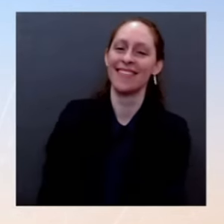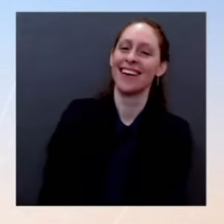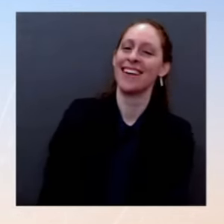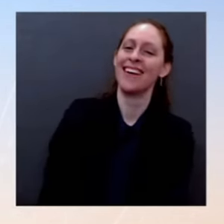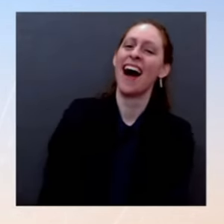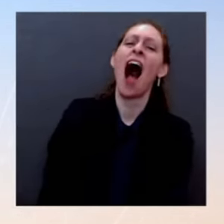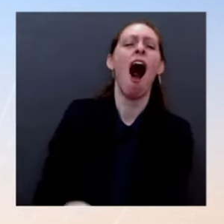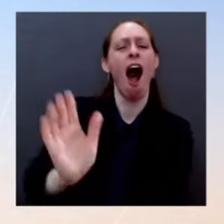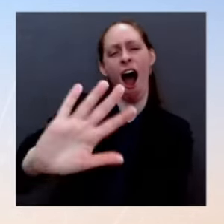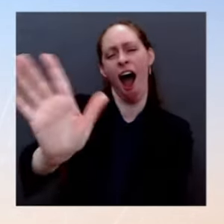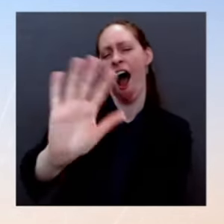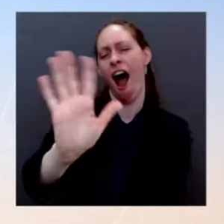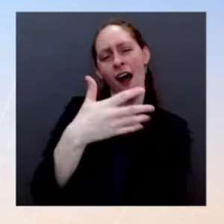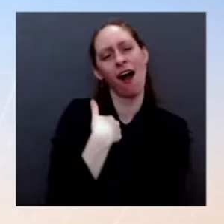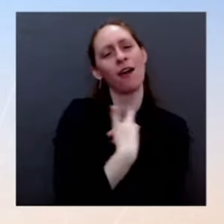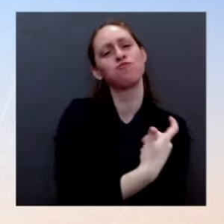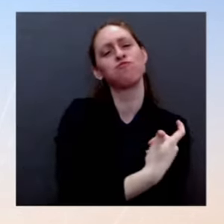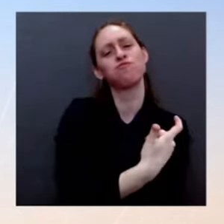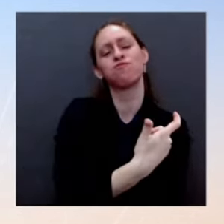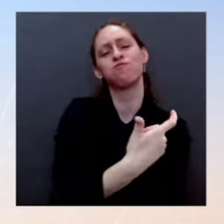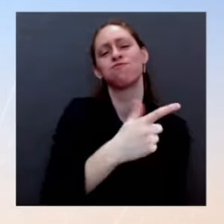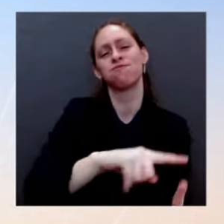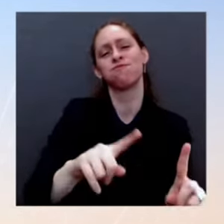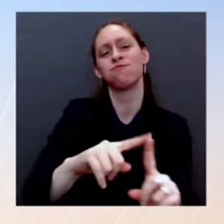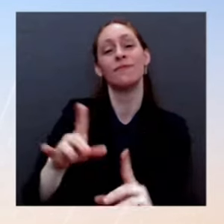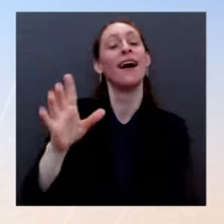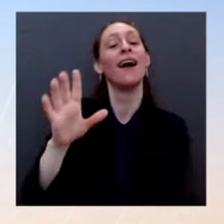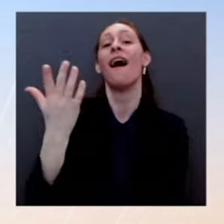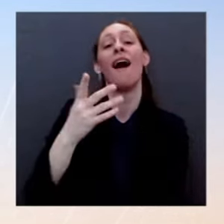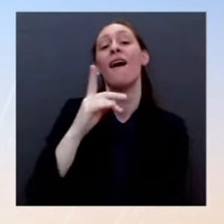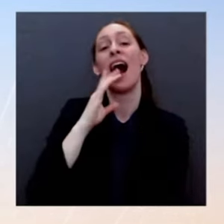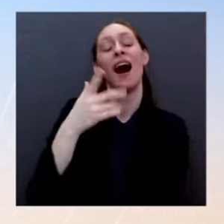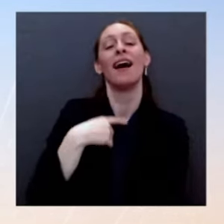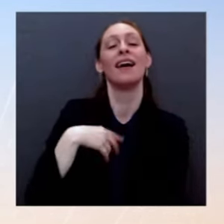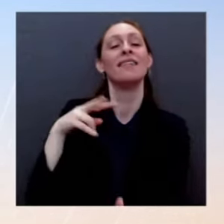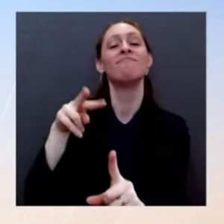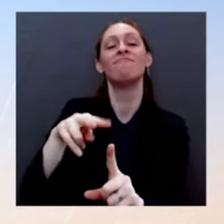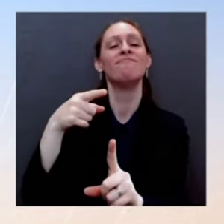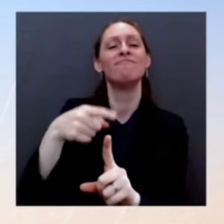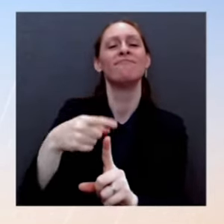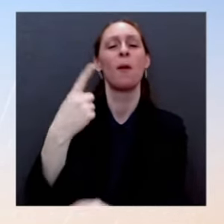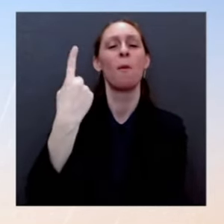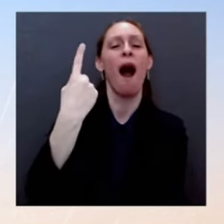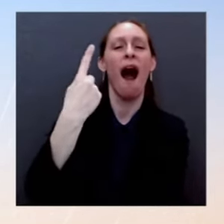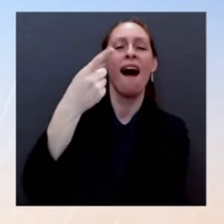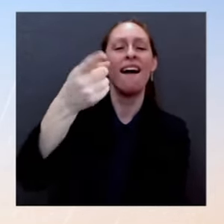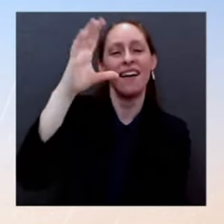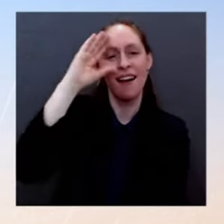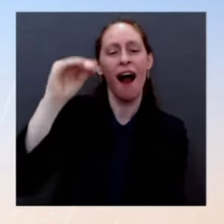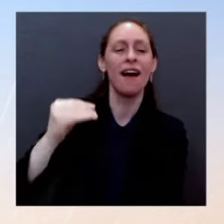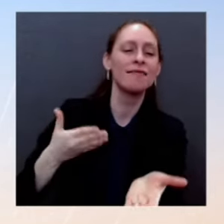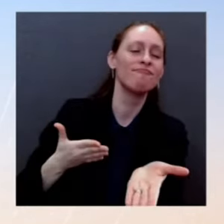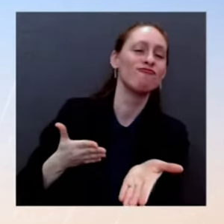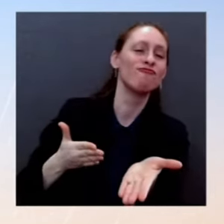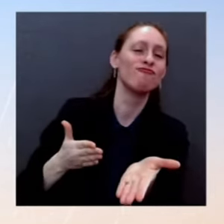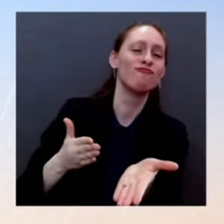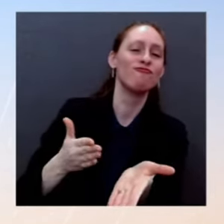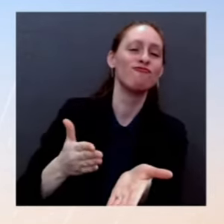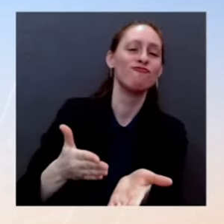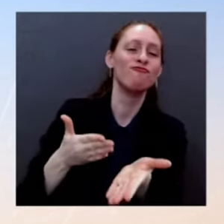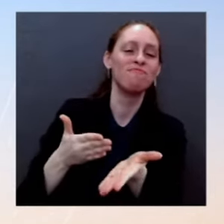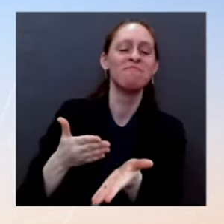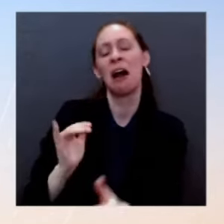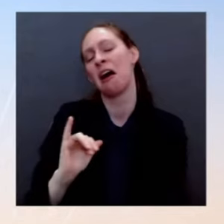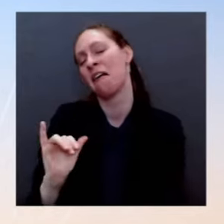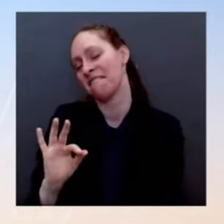And obviously a lot of Fox, but I heard the president say Google COVID test near me. So somebody